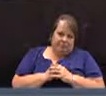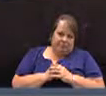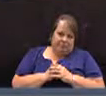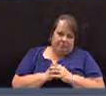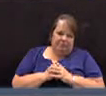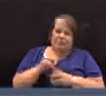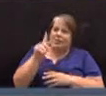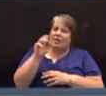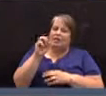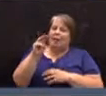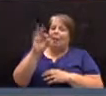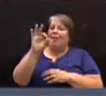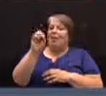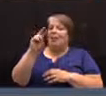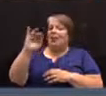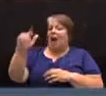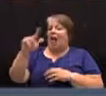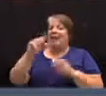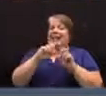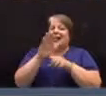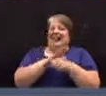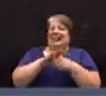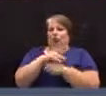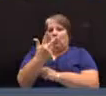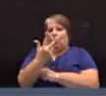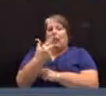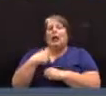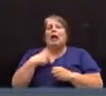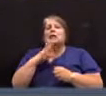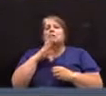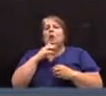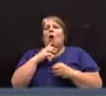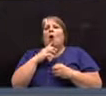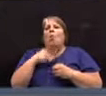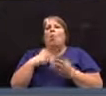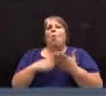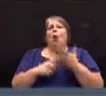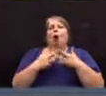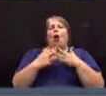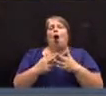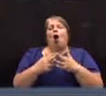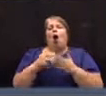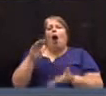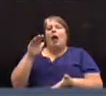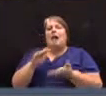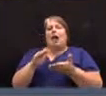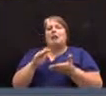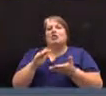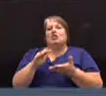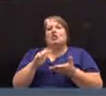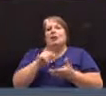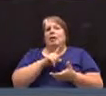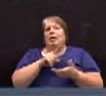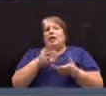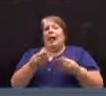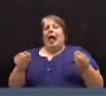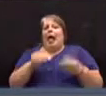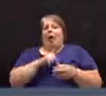Tom Fennell, District 3. Earlier I spoke on behalf of what I will call the lesser landlords in my district,